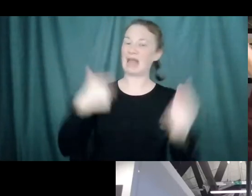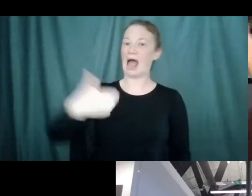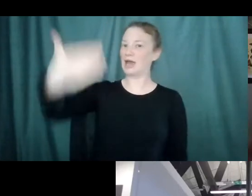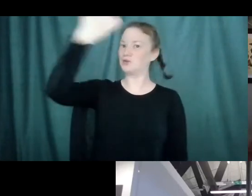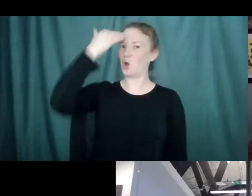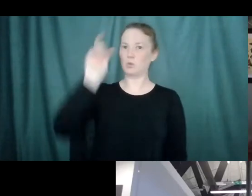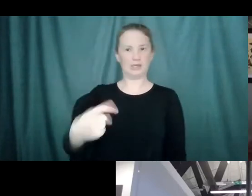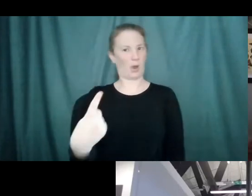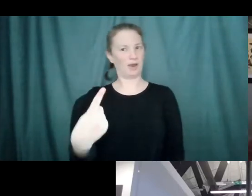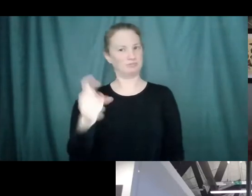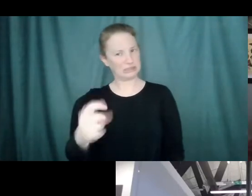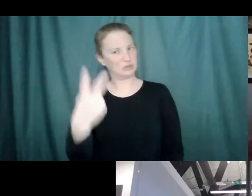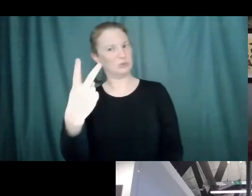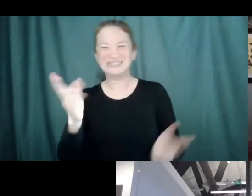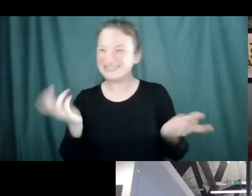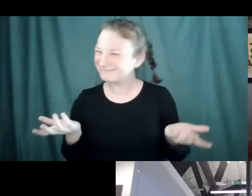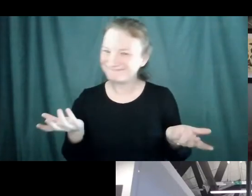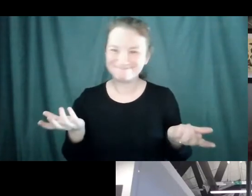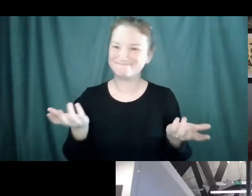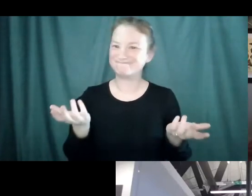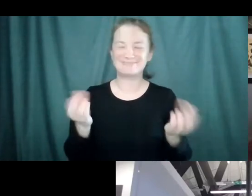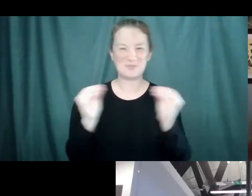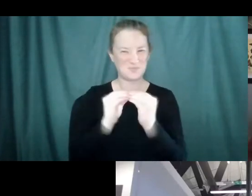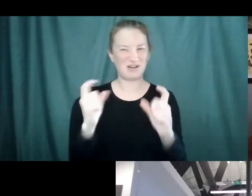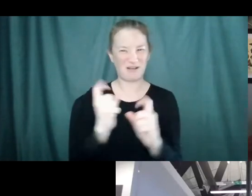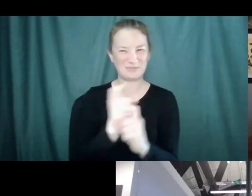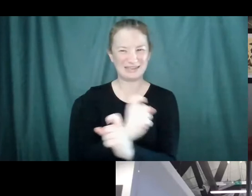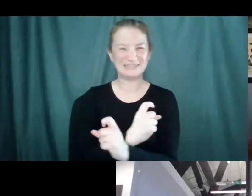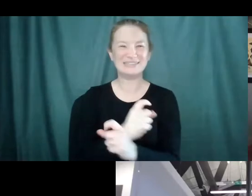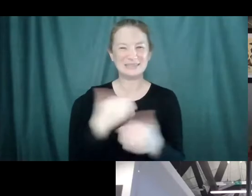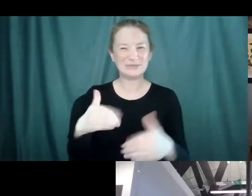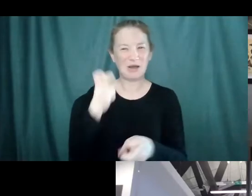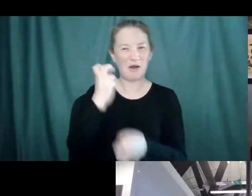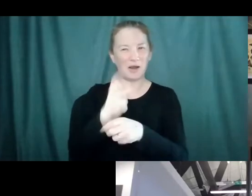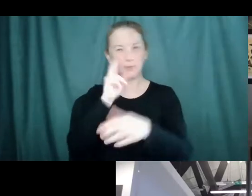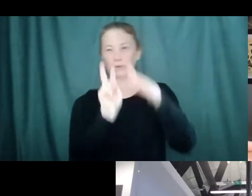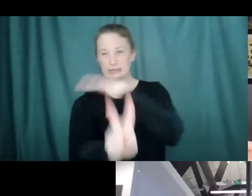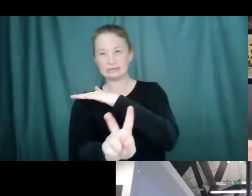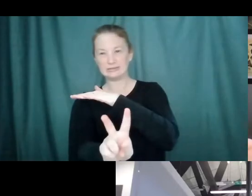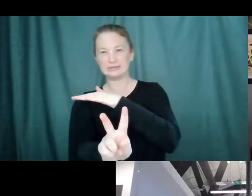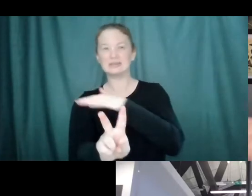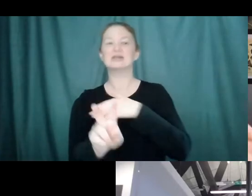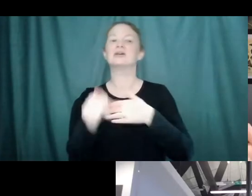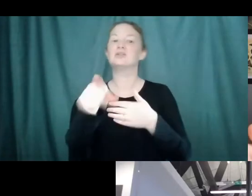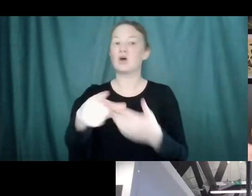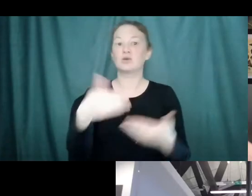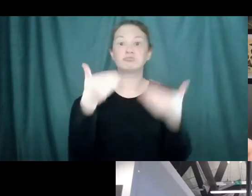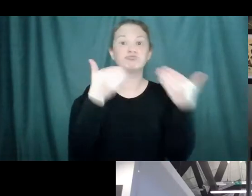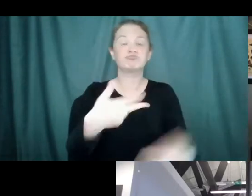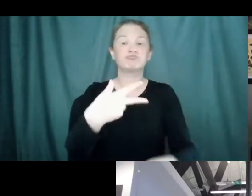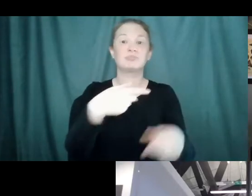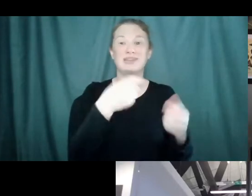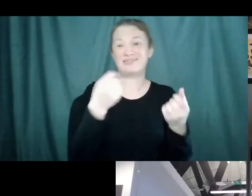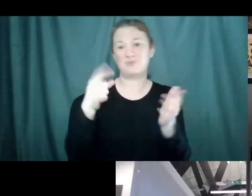need two. This is the kind of thing that it's, it's sort of hard to predict. So you, you give it to a thousand people